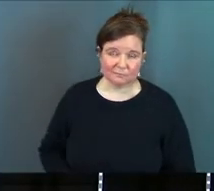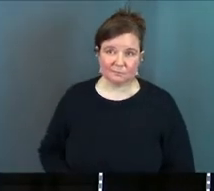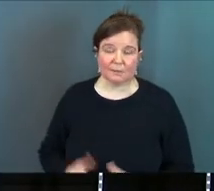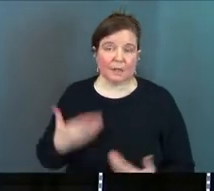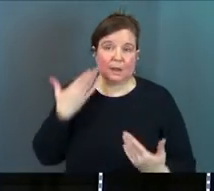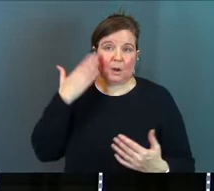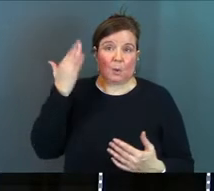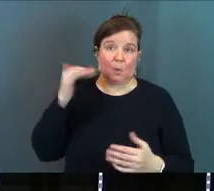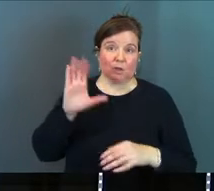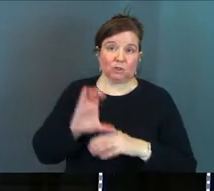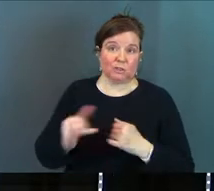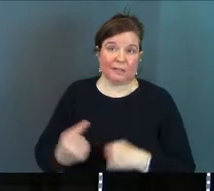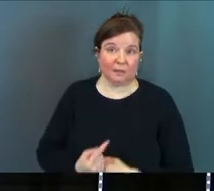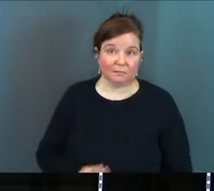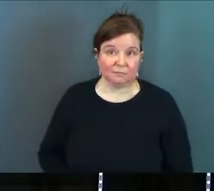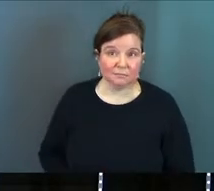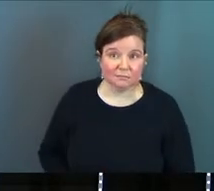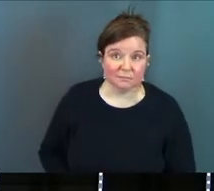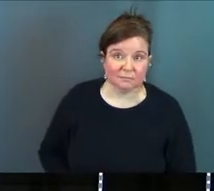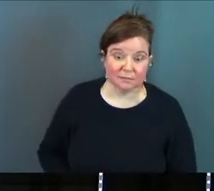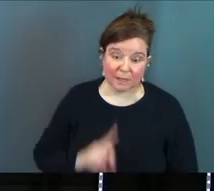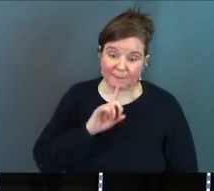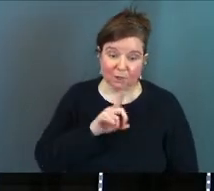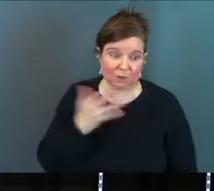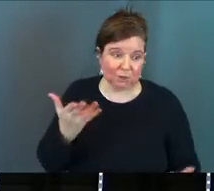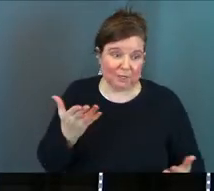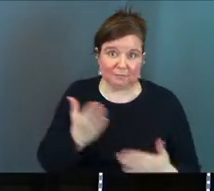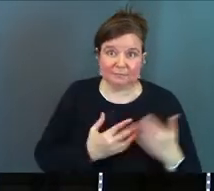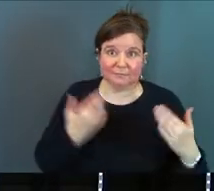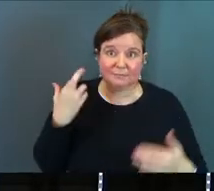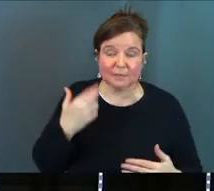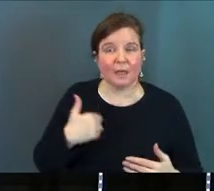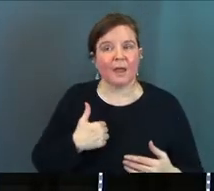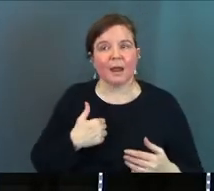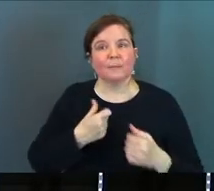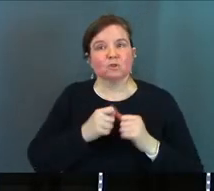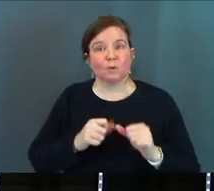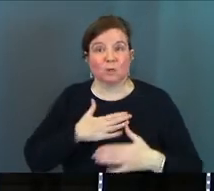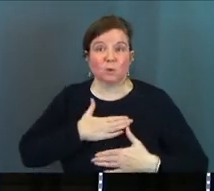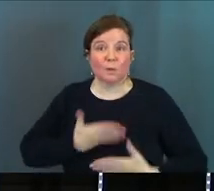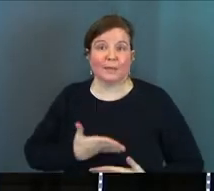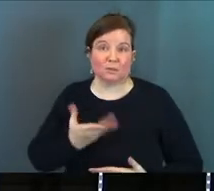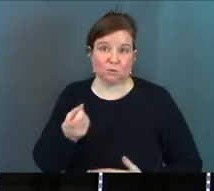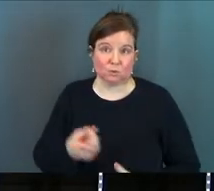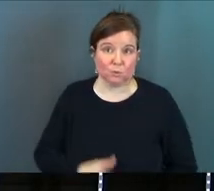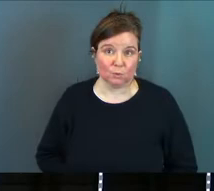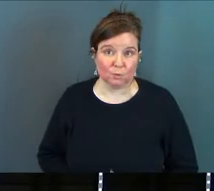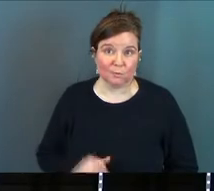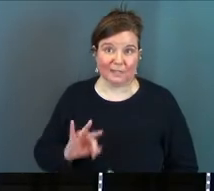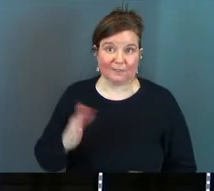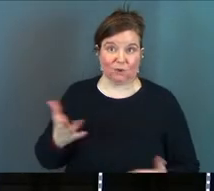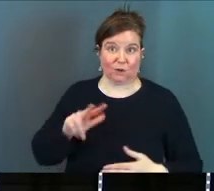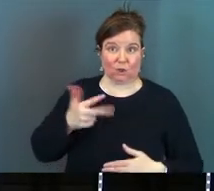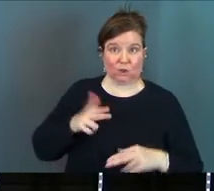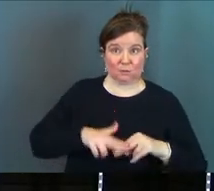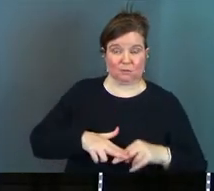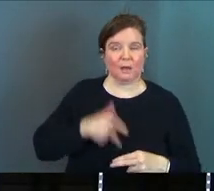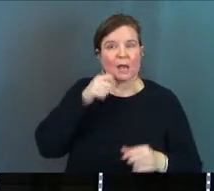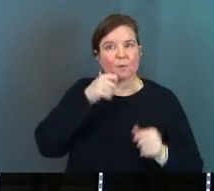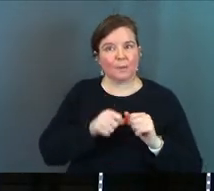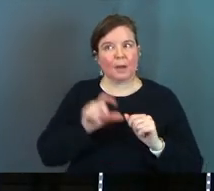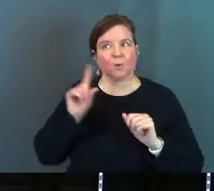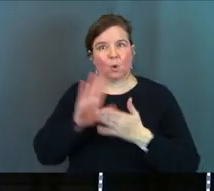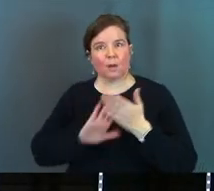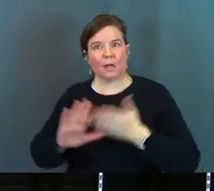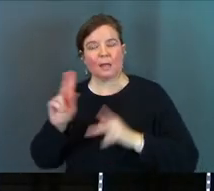I don't know why you're in church today but you are and I'm just trying to admit this to you I remember